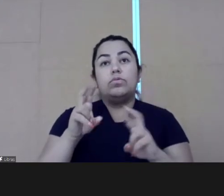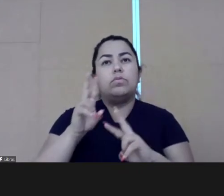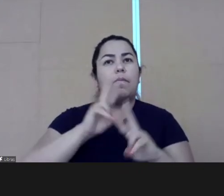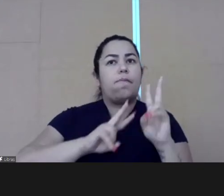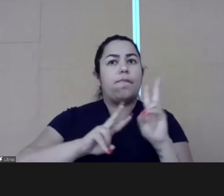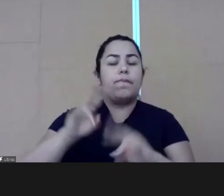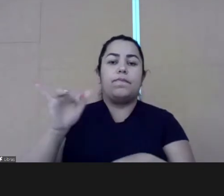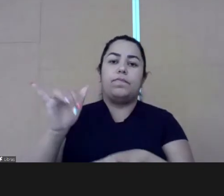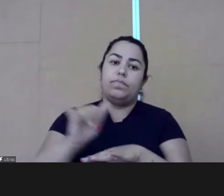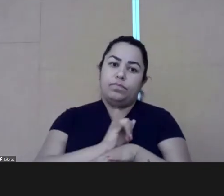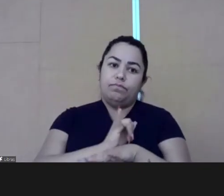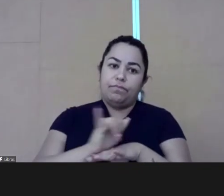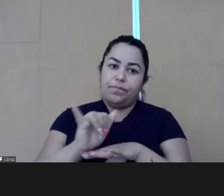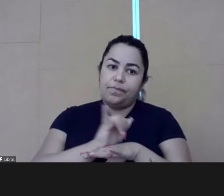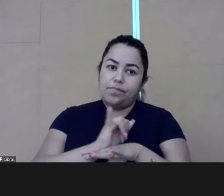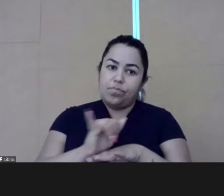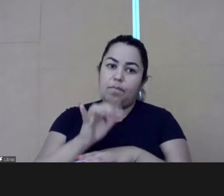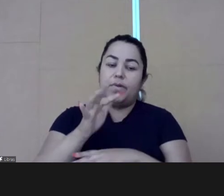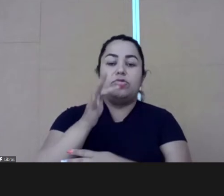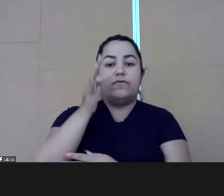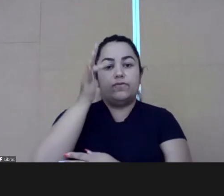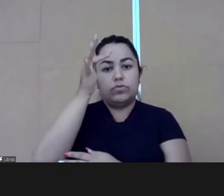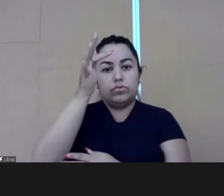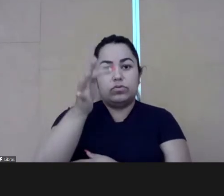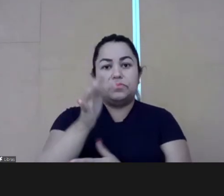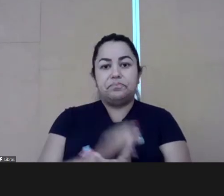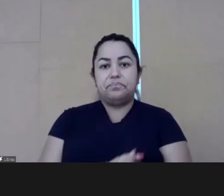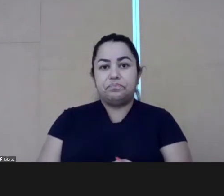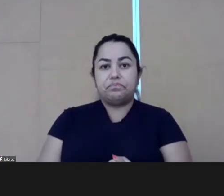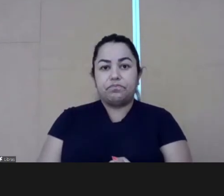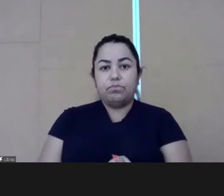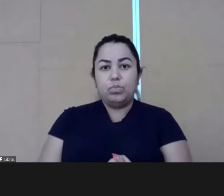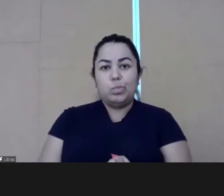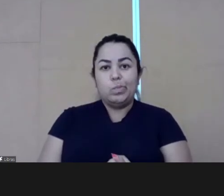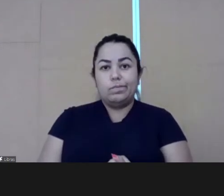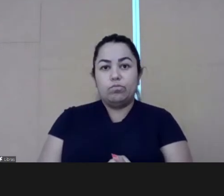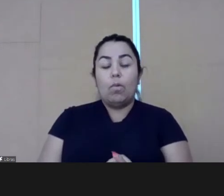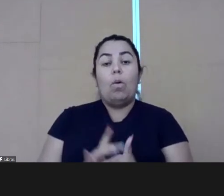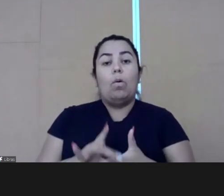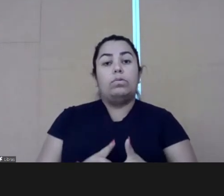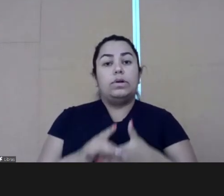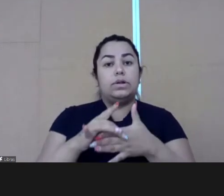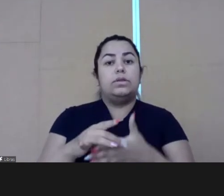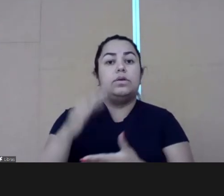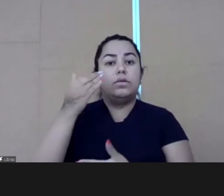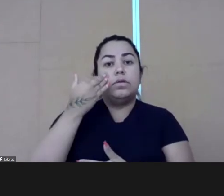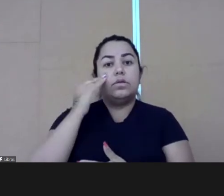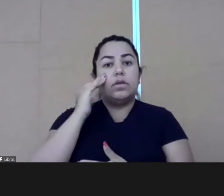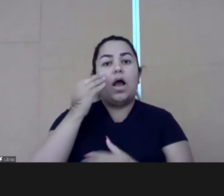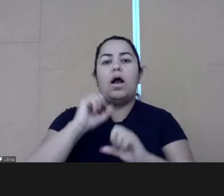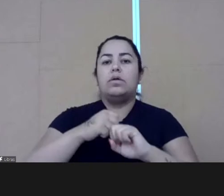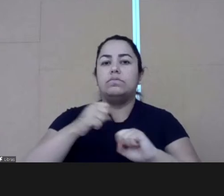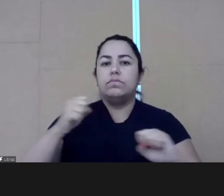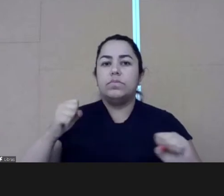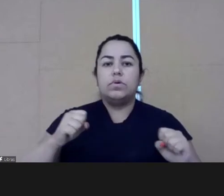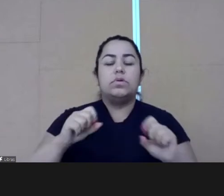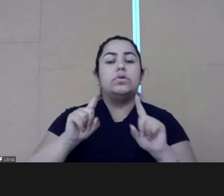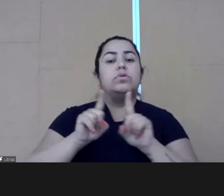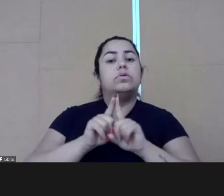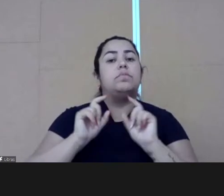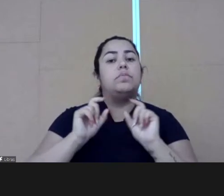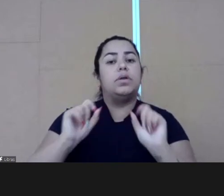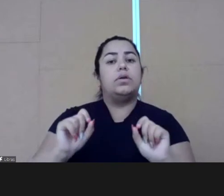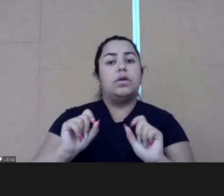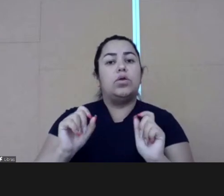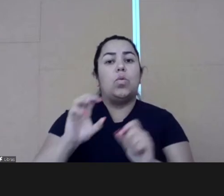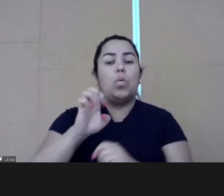the skill of having a future and strategic field leader needs to understand what are